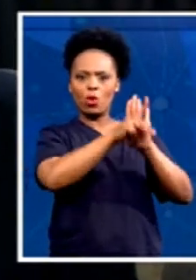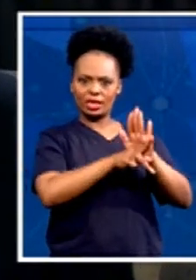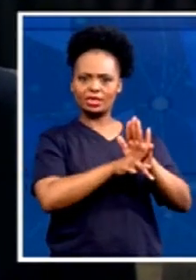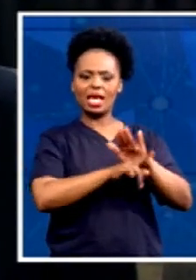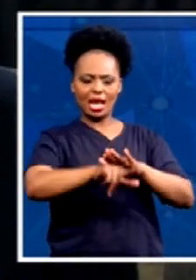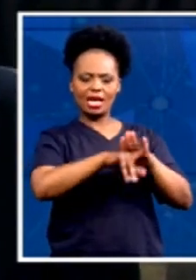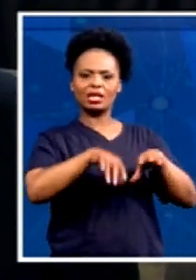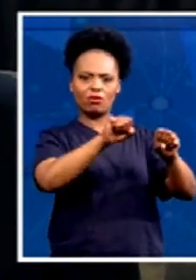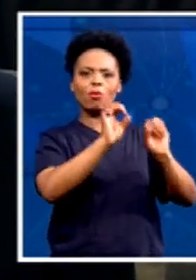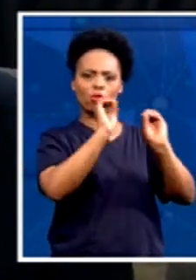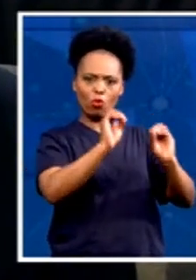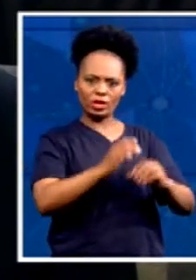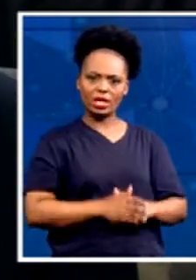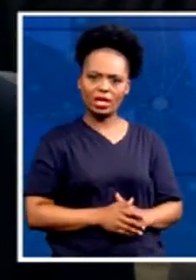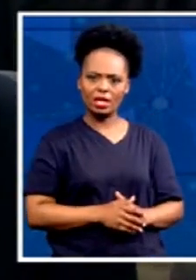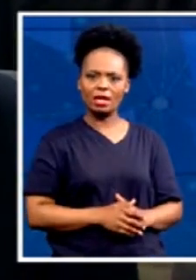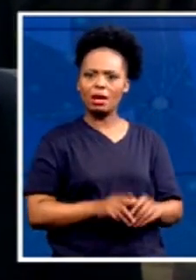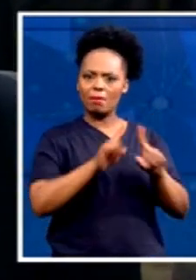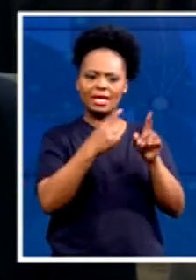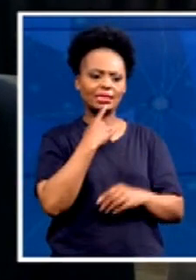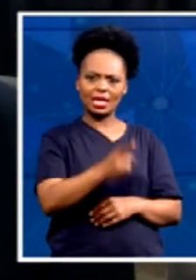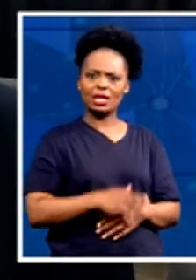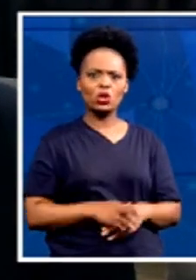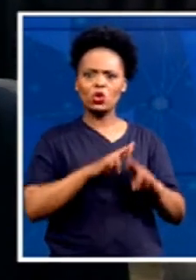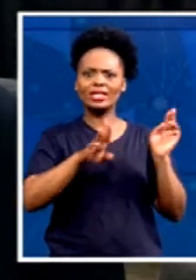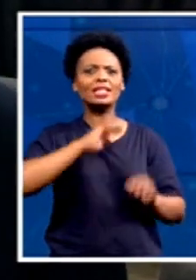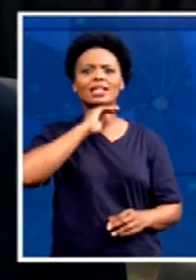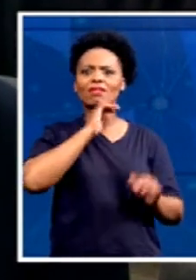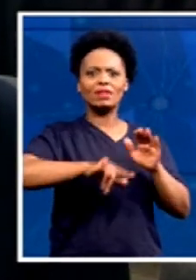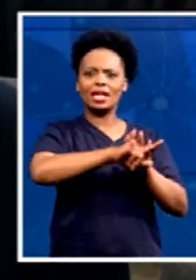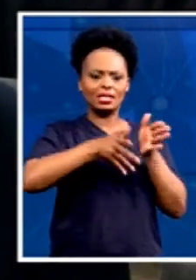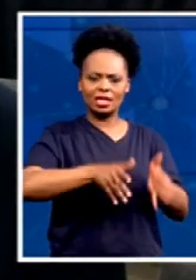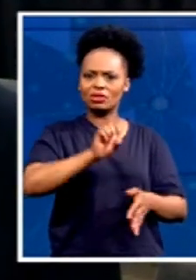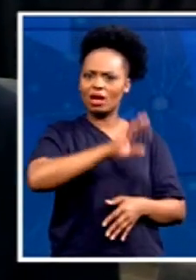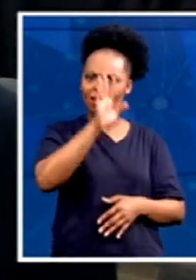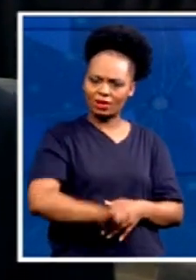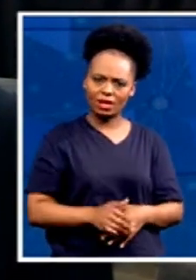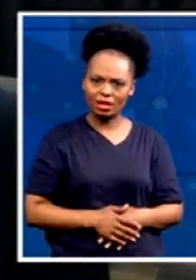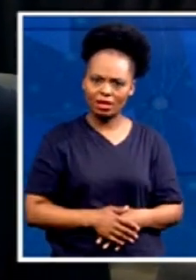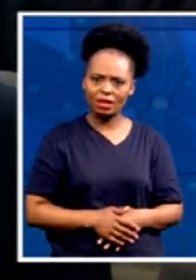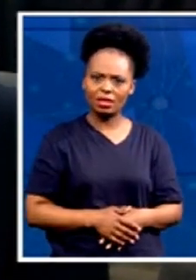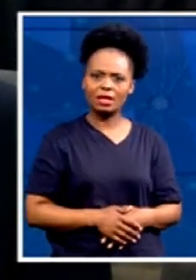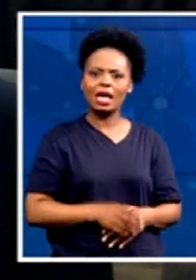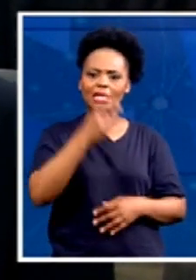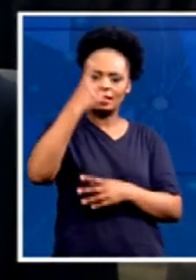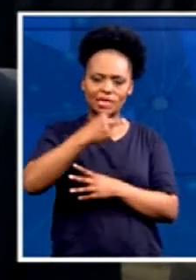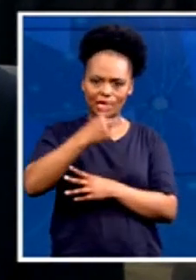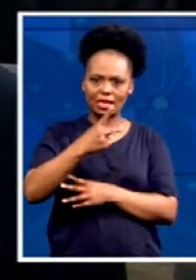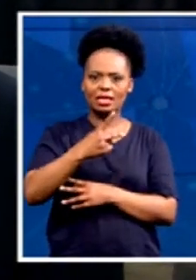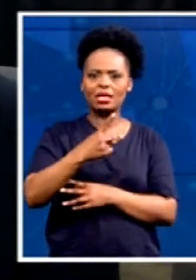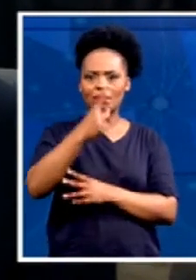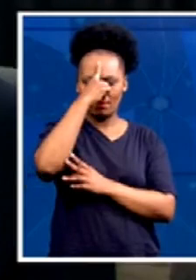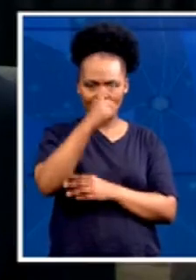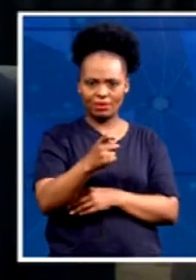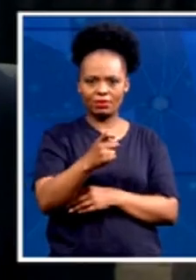there's enough land in South Africa. Secondly, we believe in the principle of a willing buyer, willing seller. And